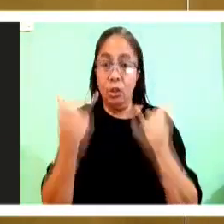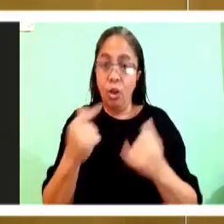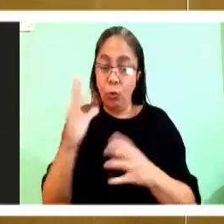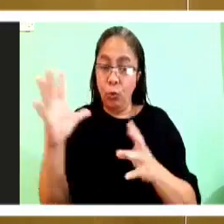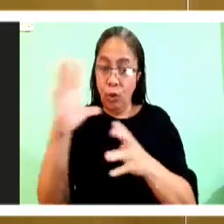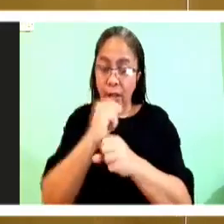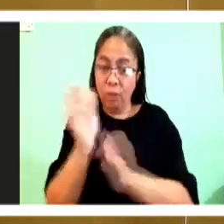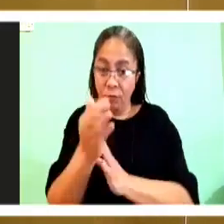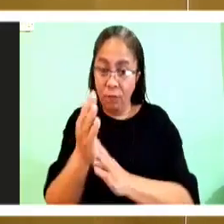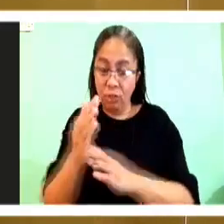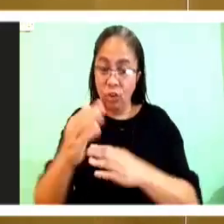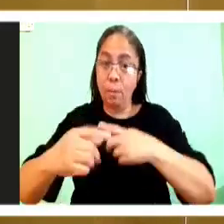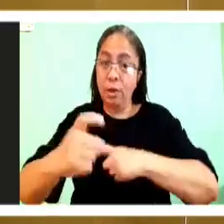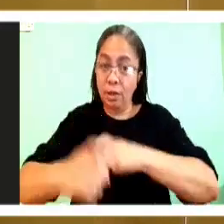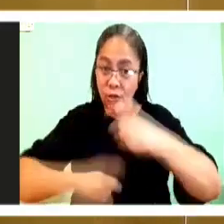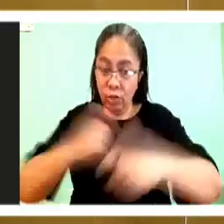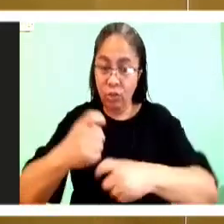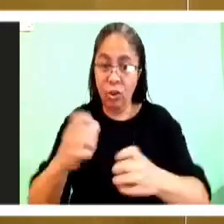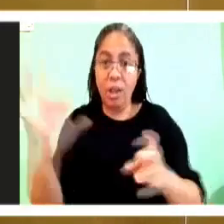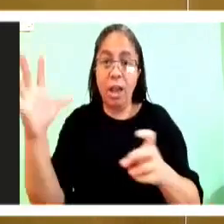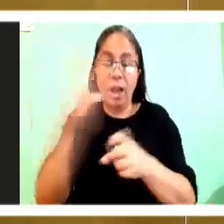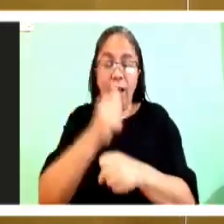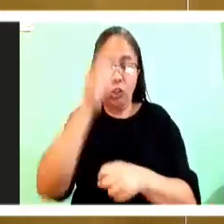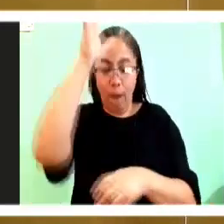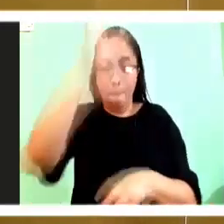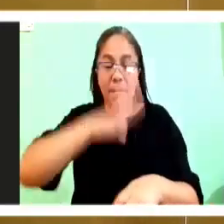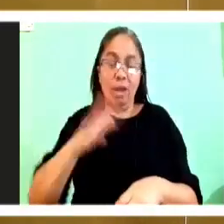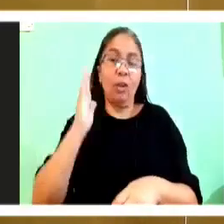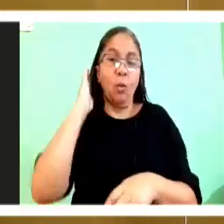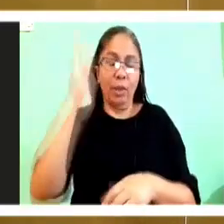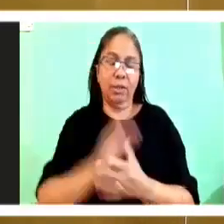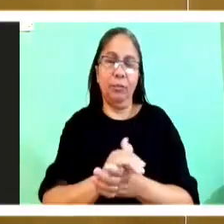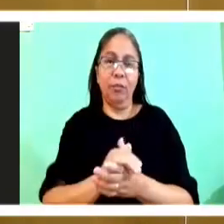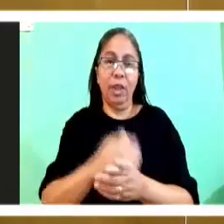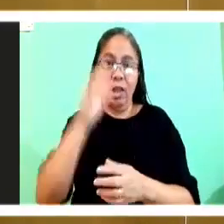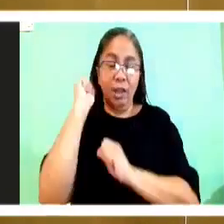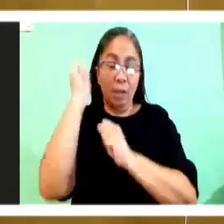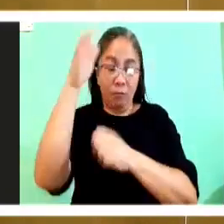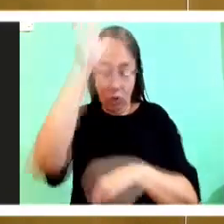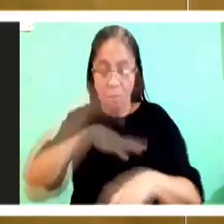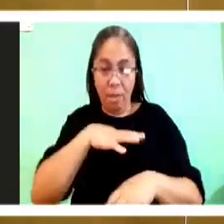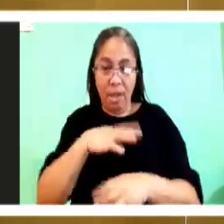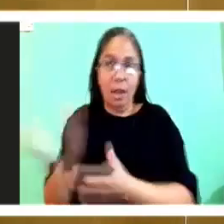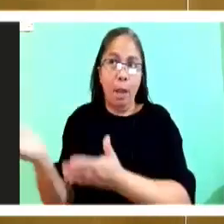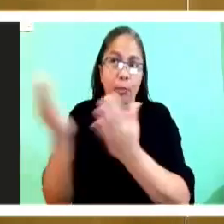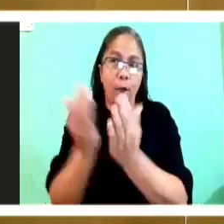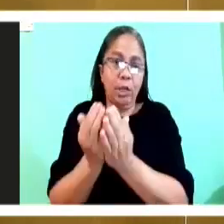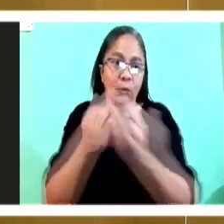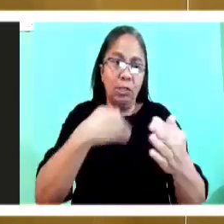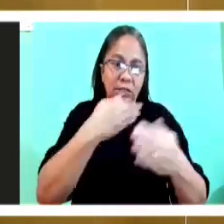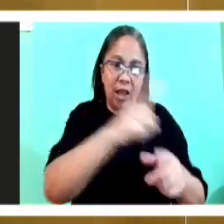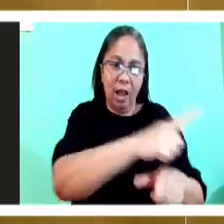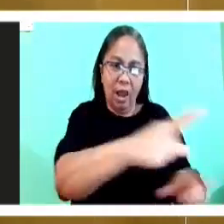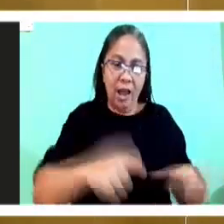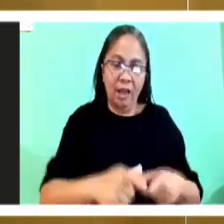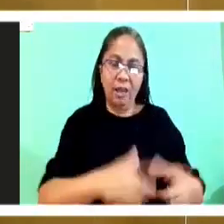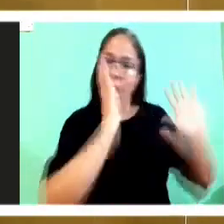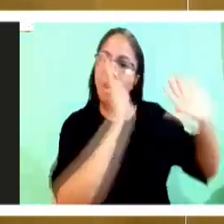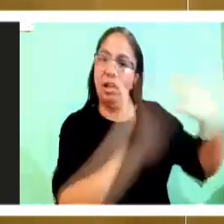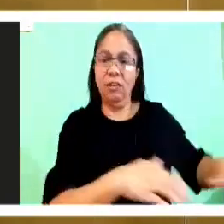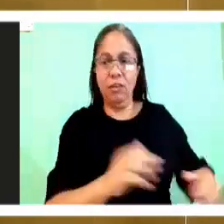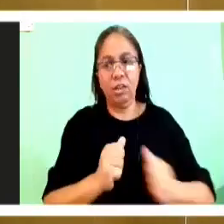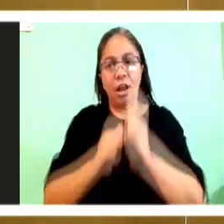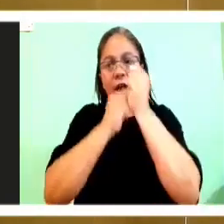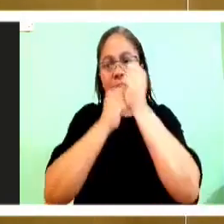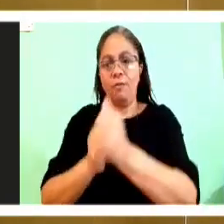catch. Then bringing their boats back to land, they left everything and followed him. The gospel